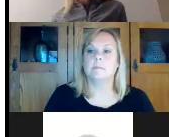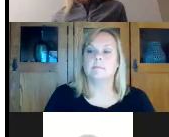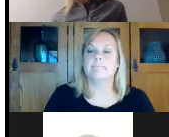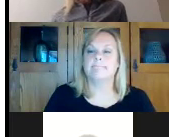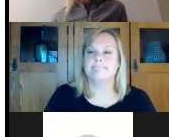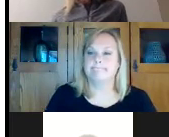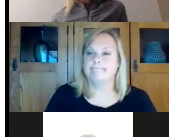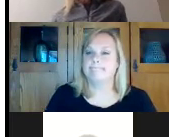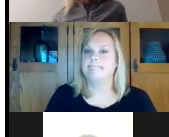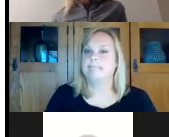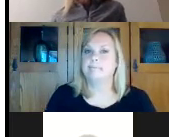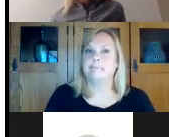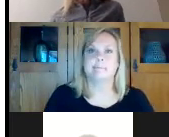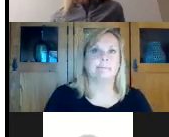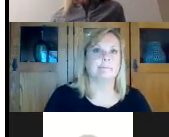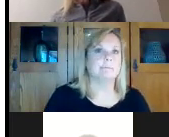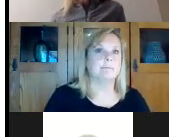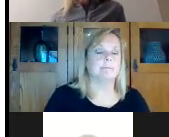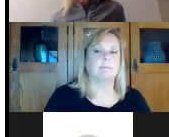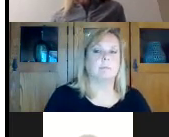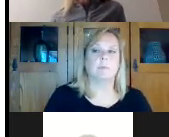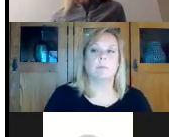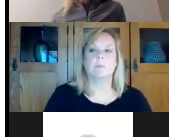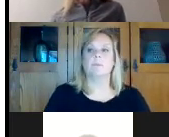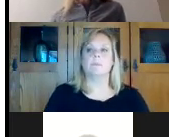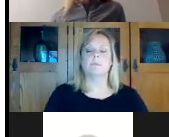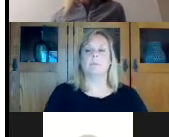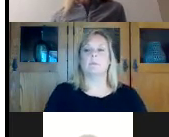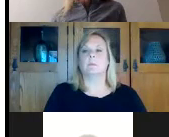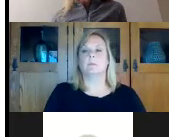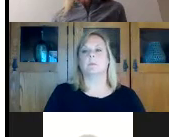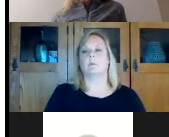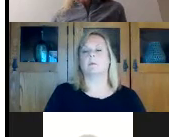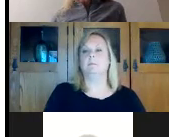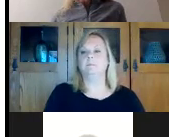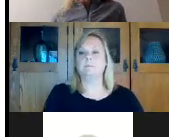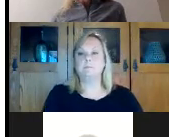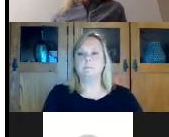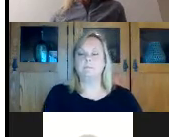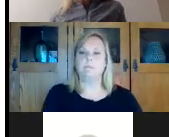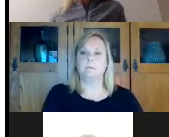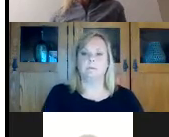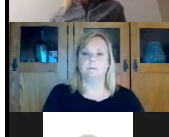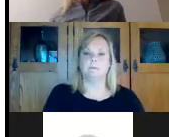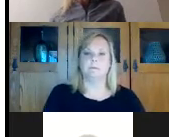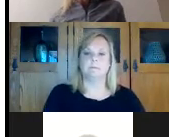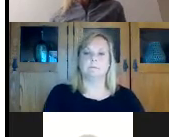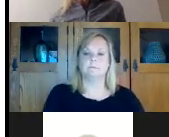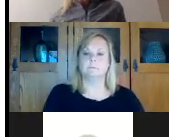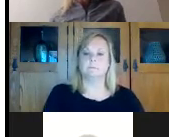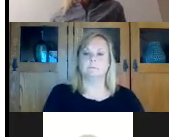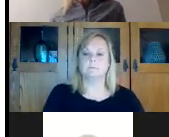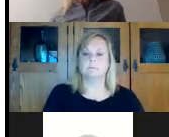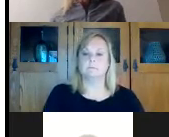Deanne has been working with the I can connect program since the first year it was established in Wisconsin as an ICC